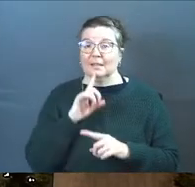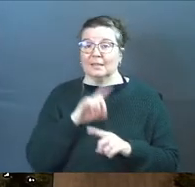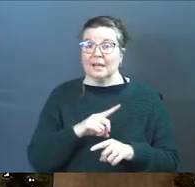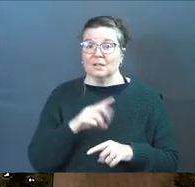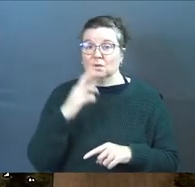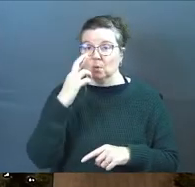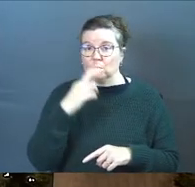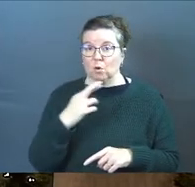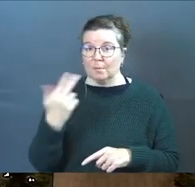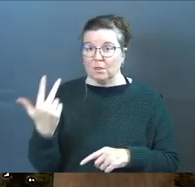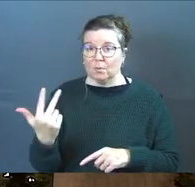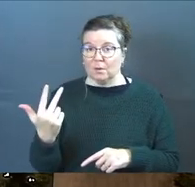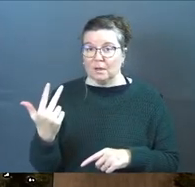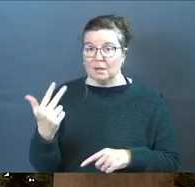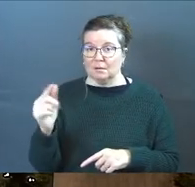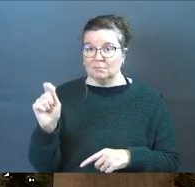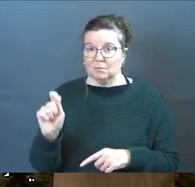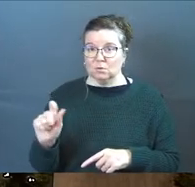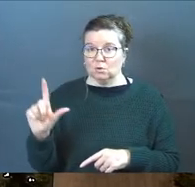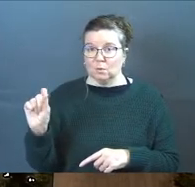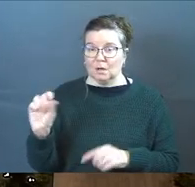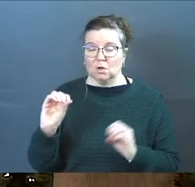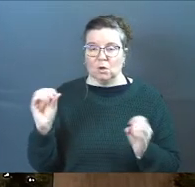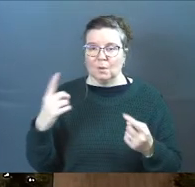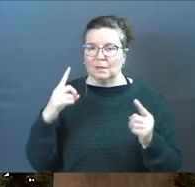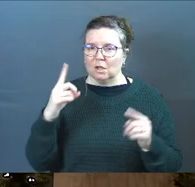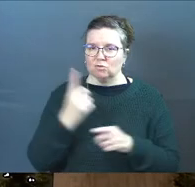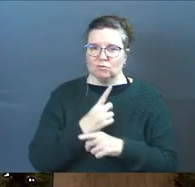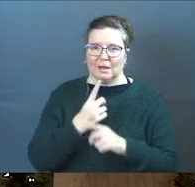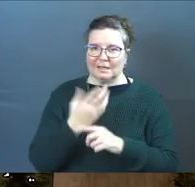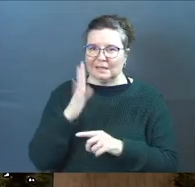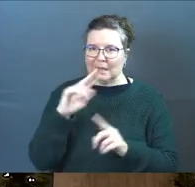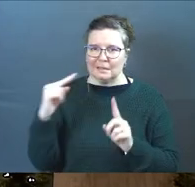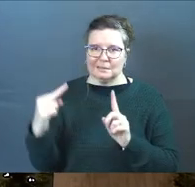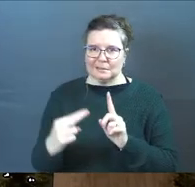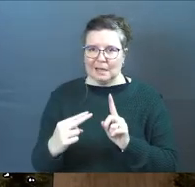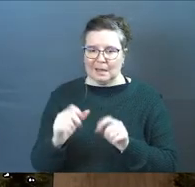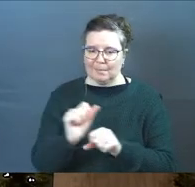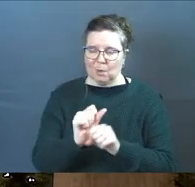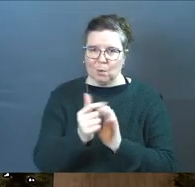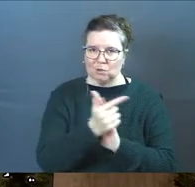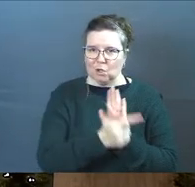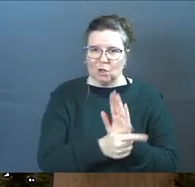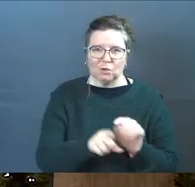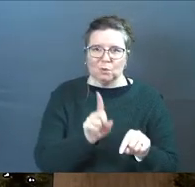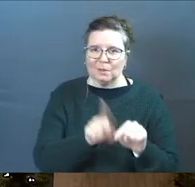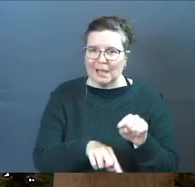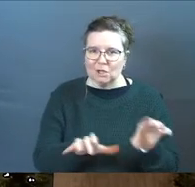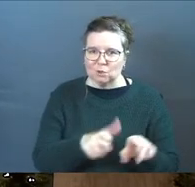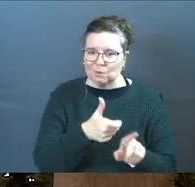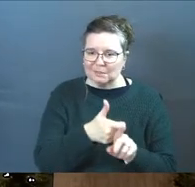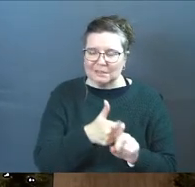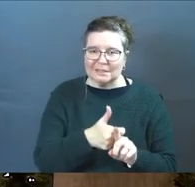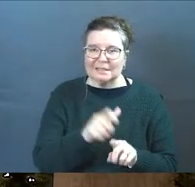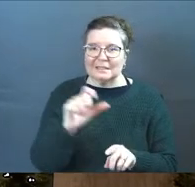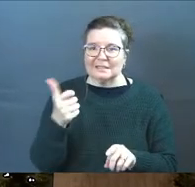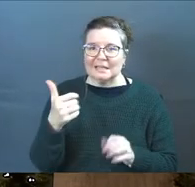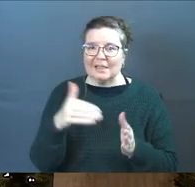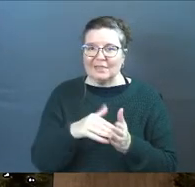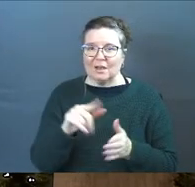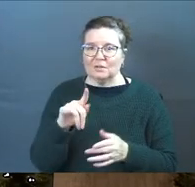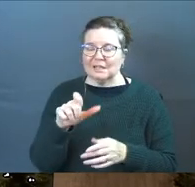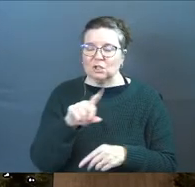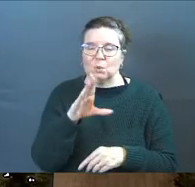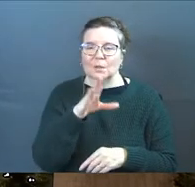answer is in Romans 3 verse 20 therefore no one will be declared righteous in God's sight by works of the law you can't do it it's ten thousand